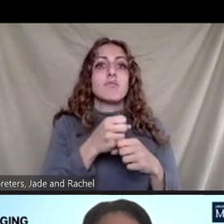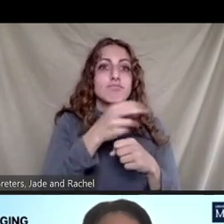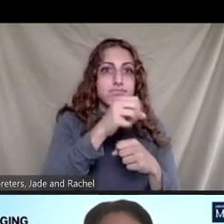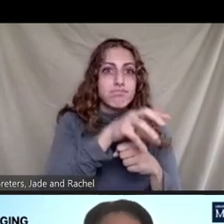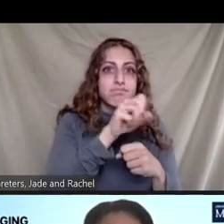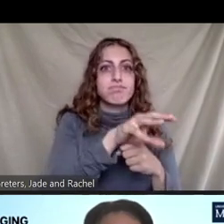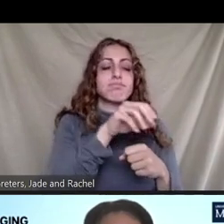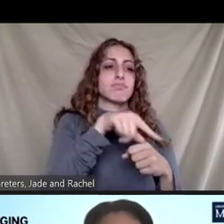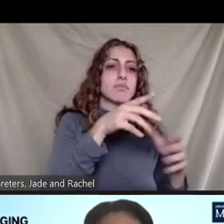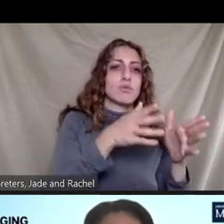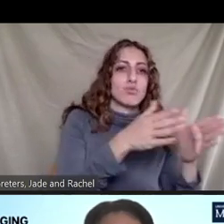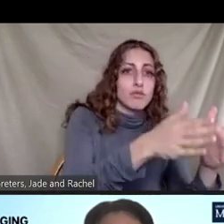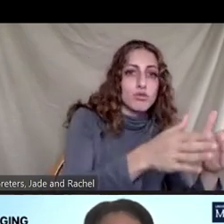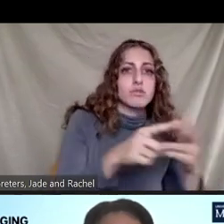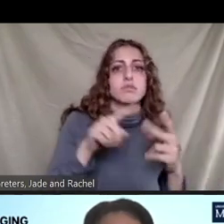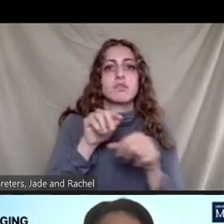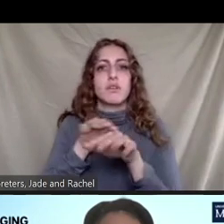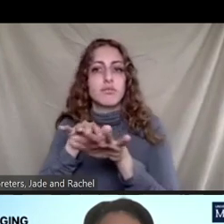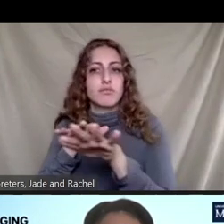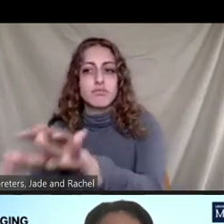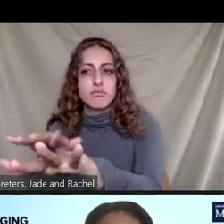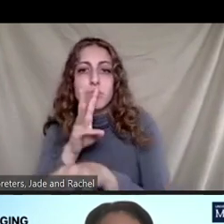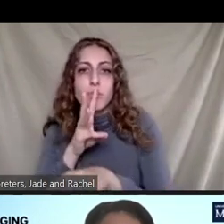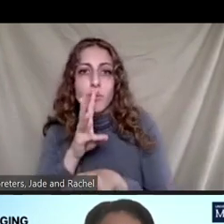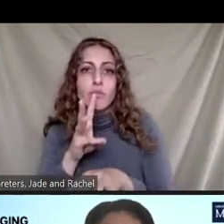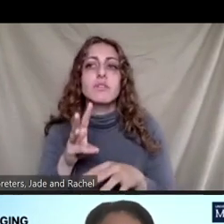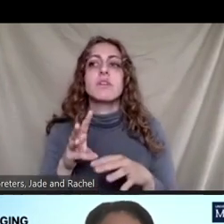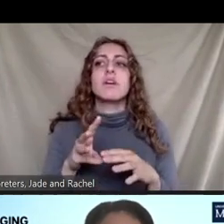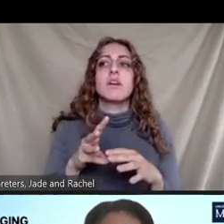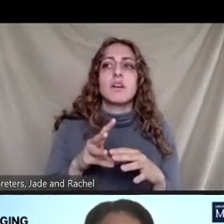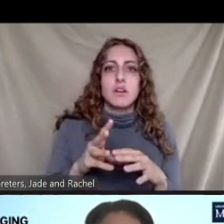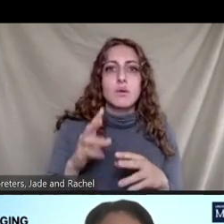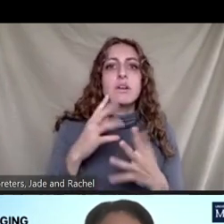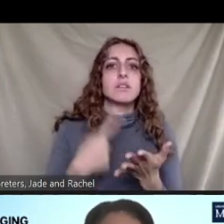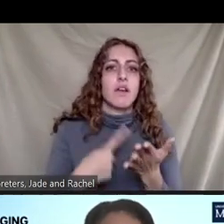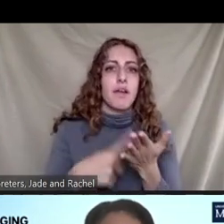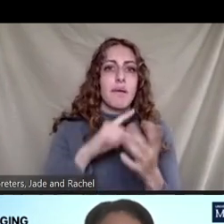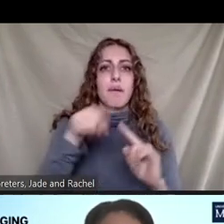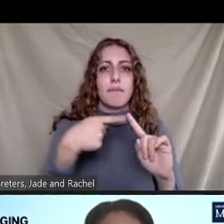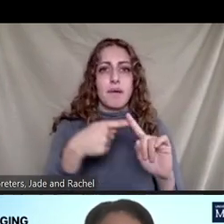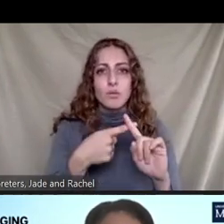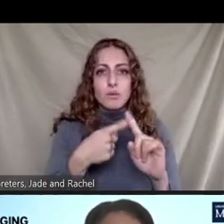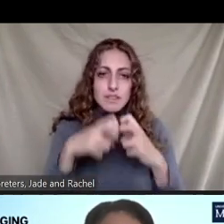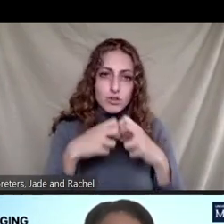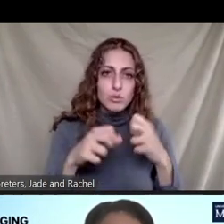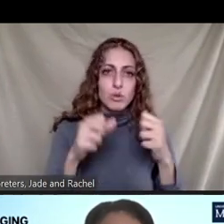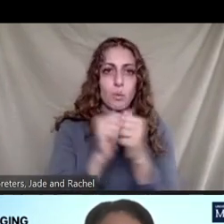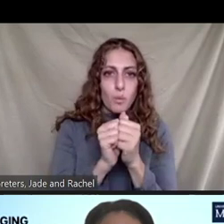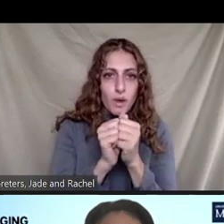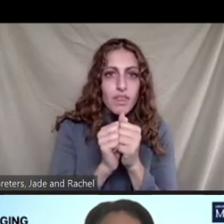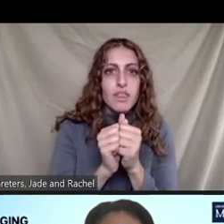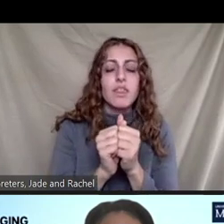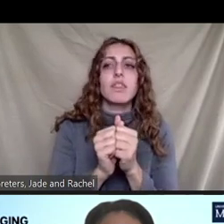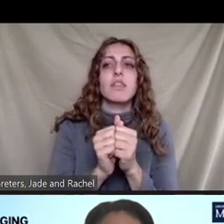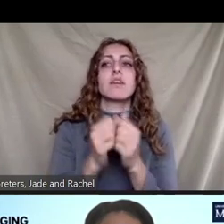some of the, like, we generally talk about the, any issues in, um, treating and processing and disposing of the